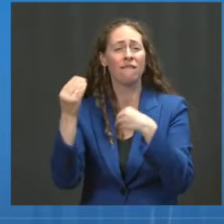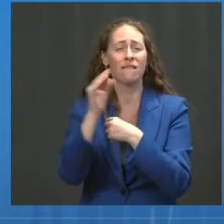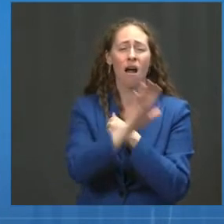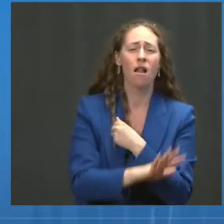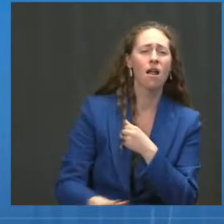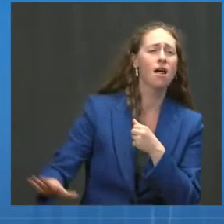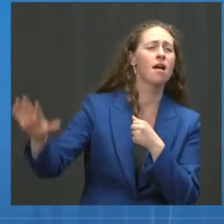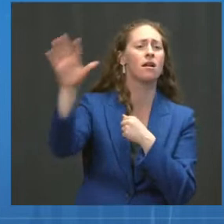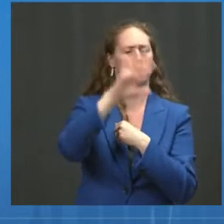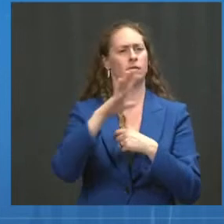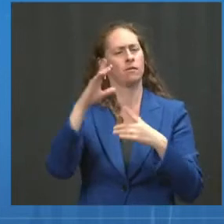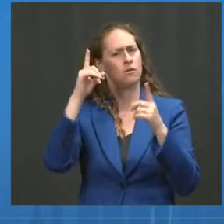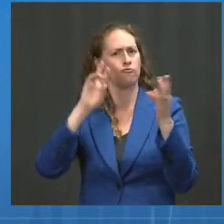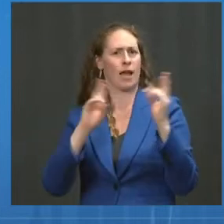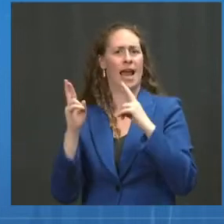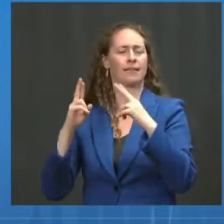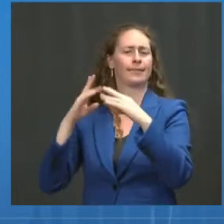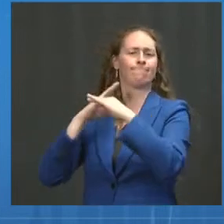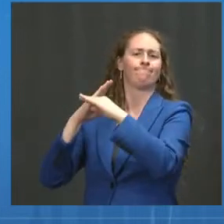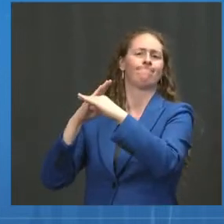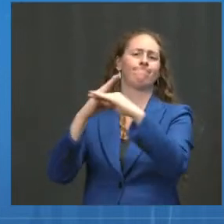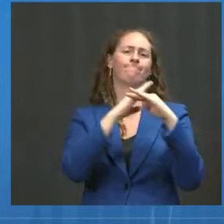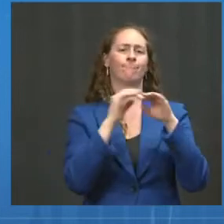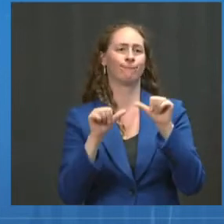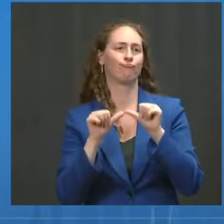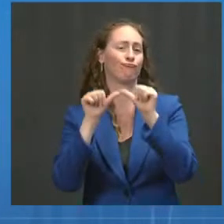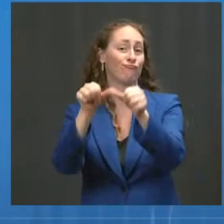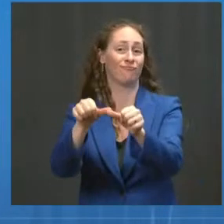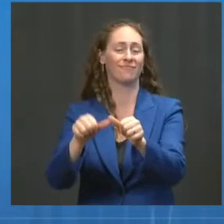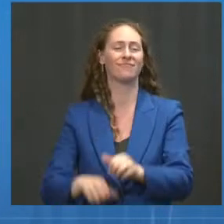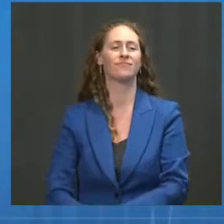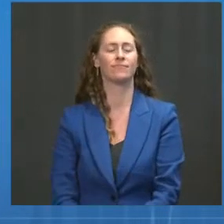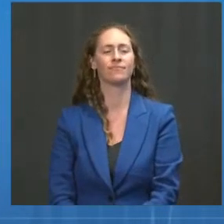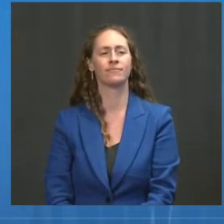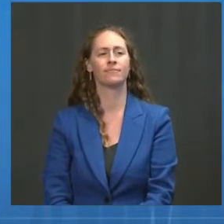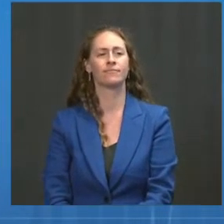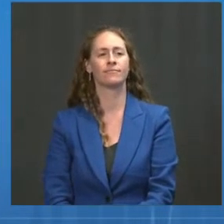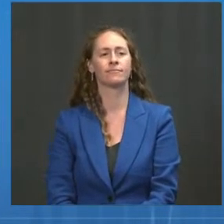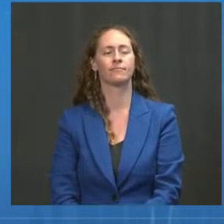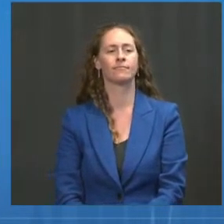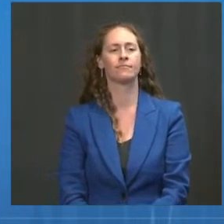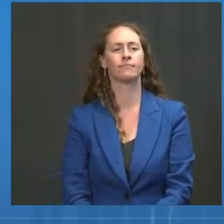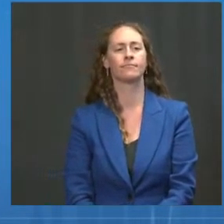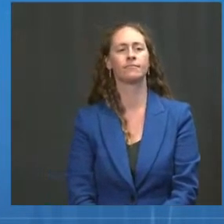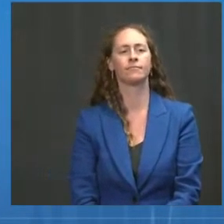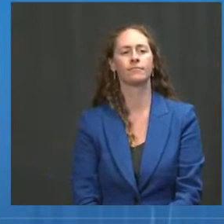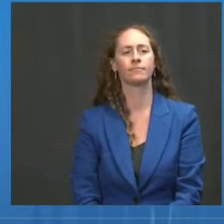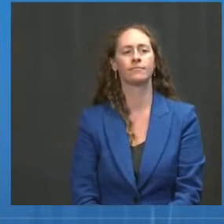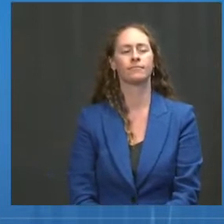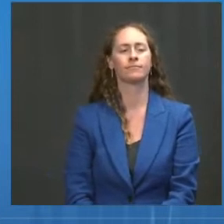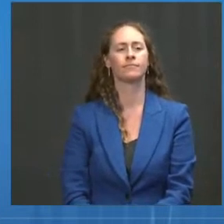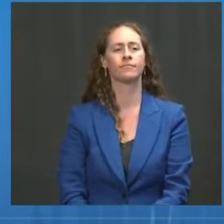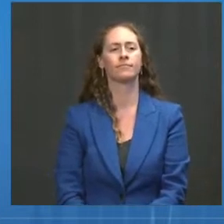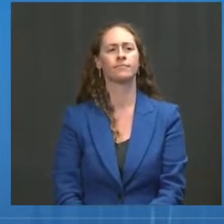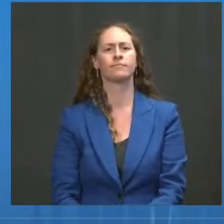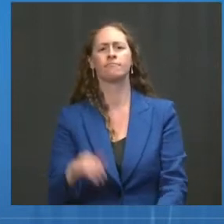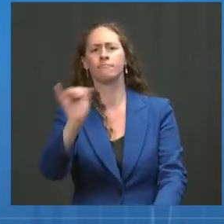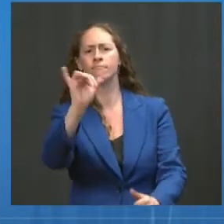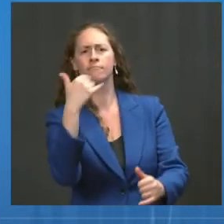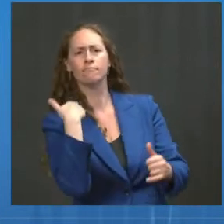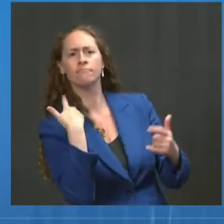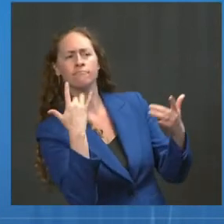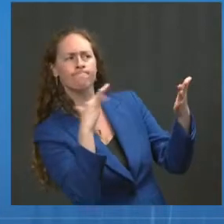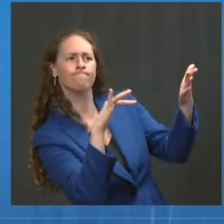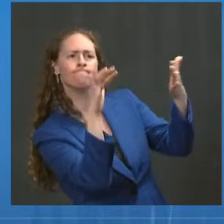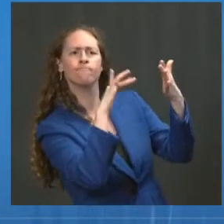Importantly, as we continue to vaccinate Americans, we will maintain our focus abroad as we know this virus